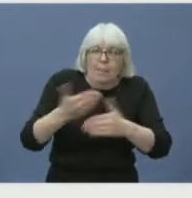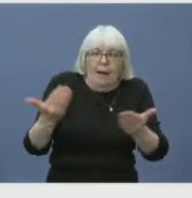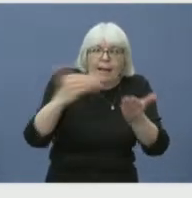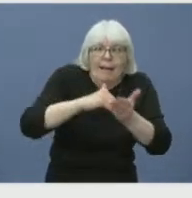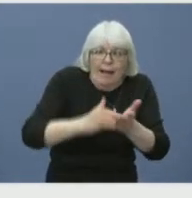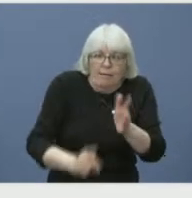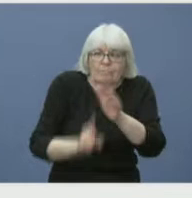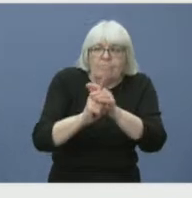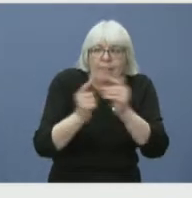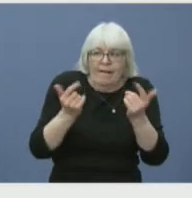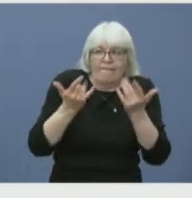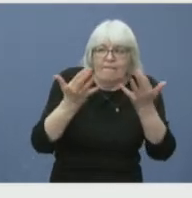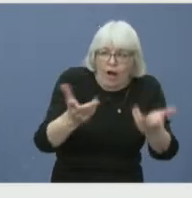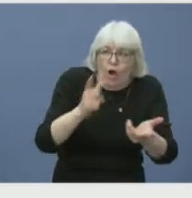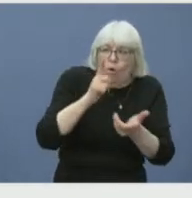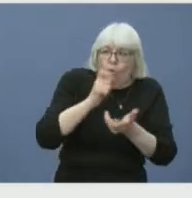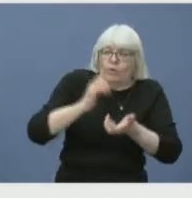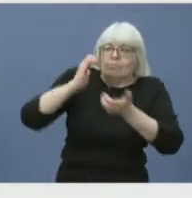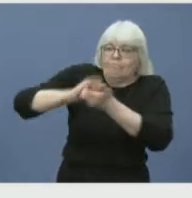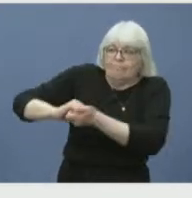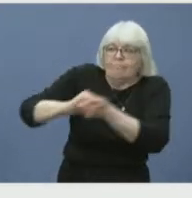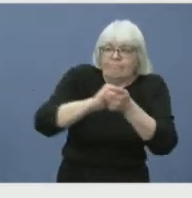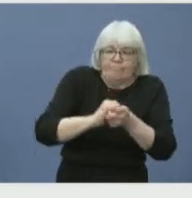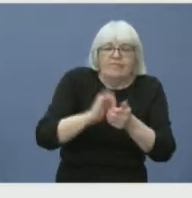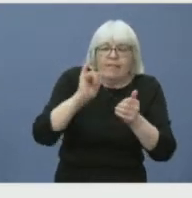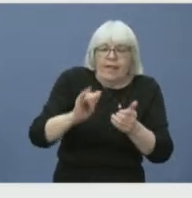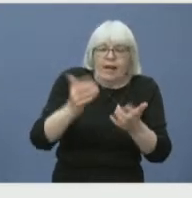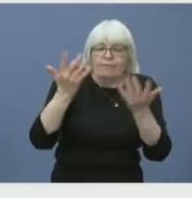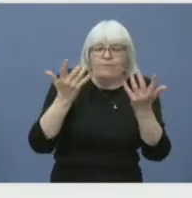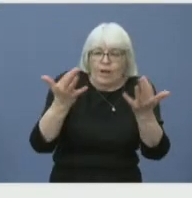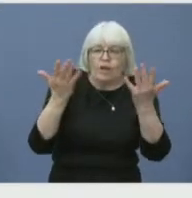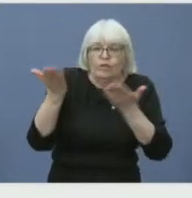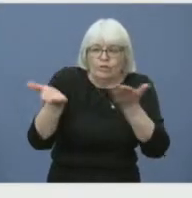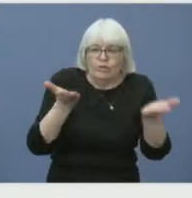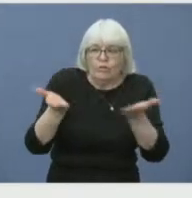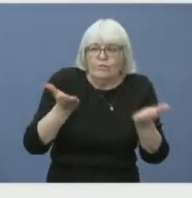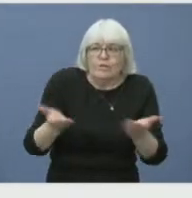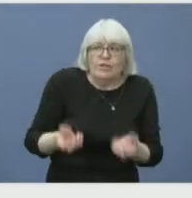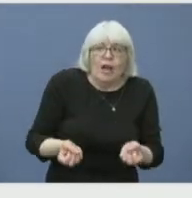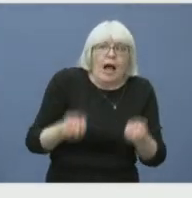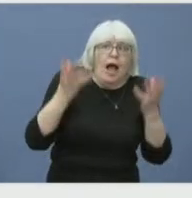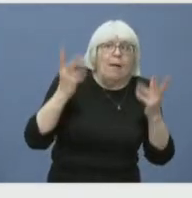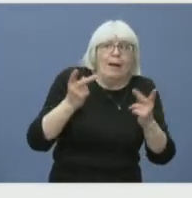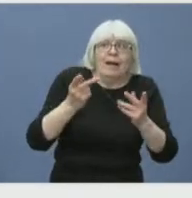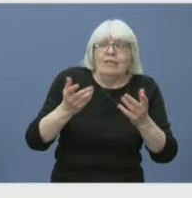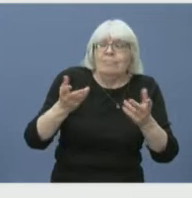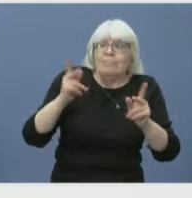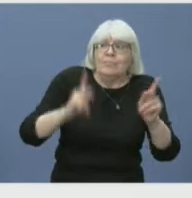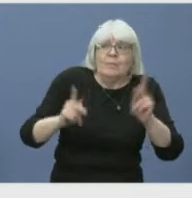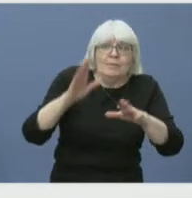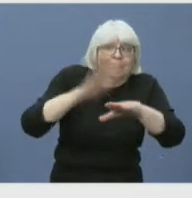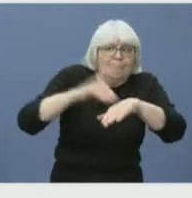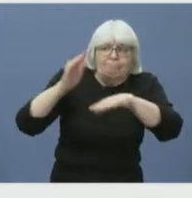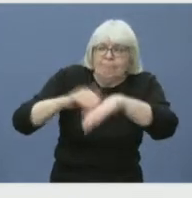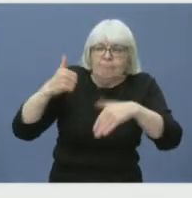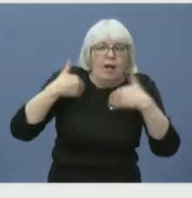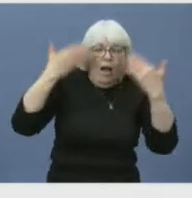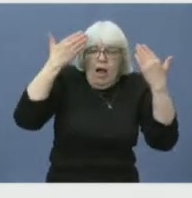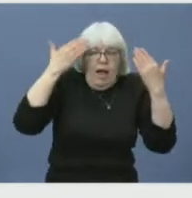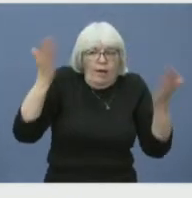service. Right now, I can't say how many of those have been called in to be on the front lines, but look, I know that the local